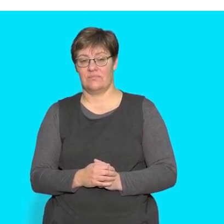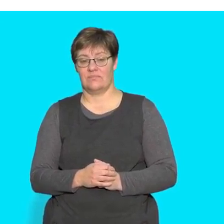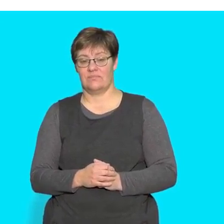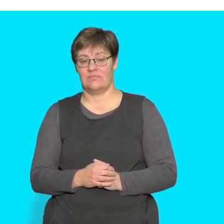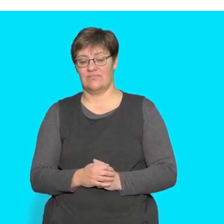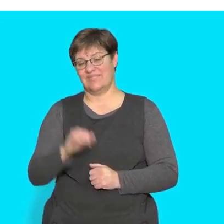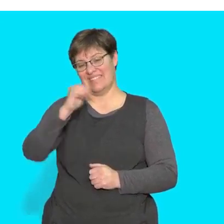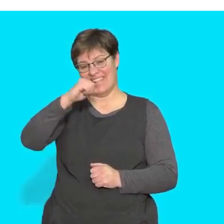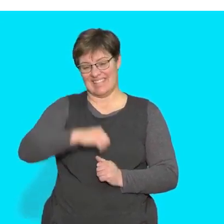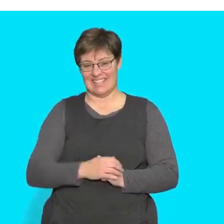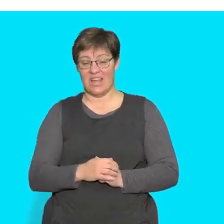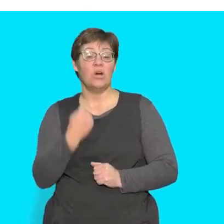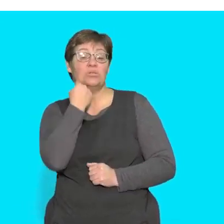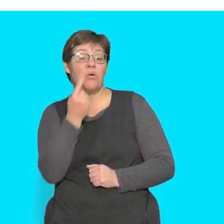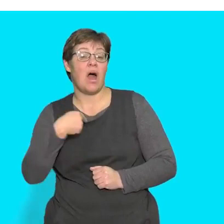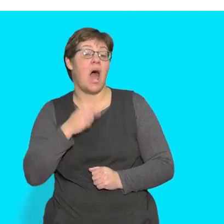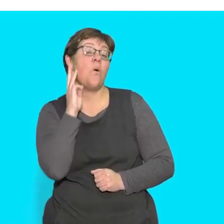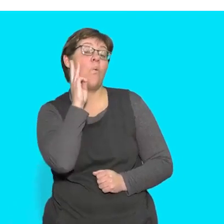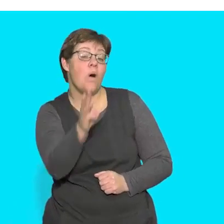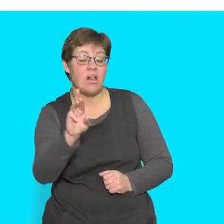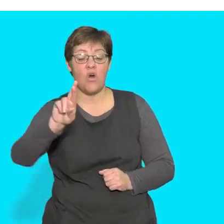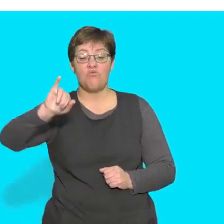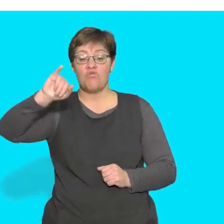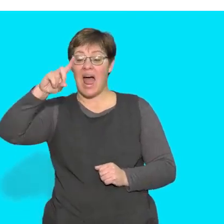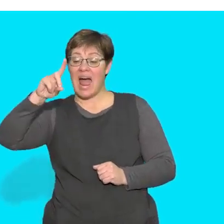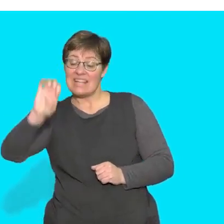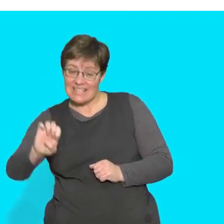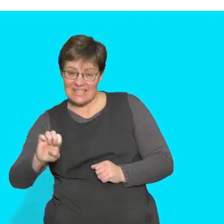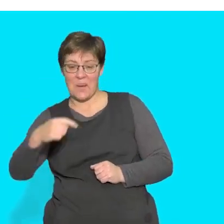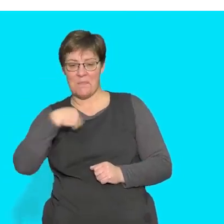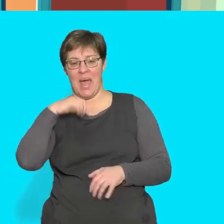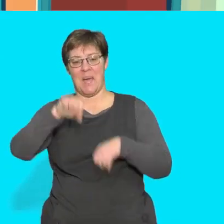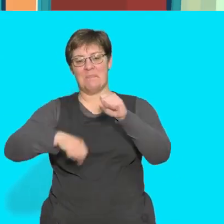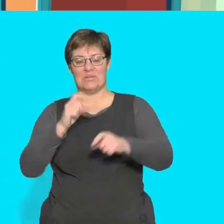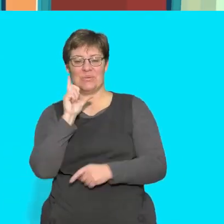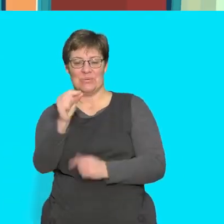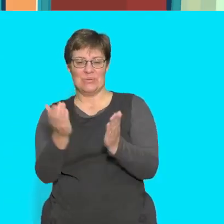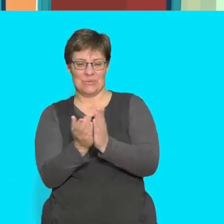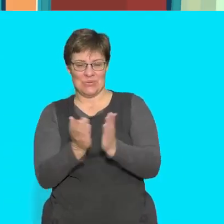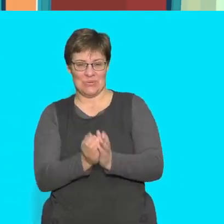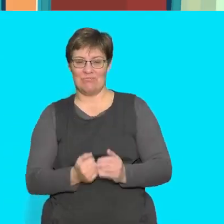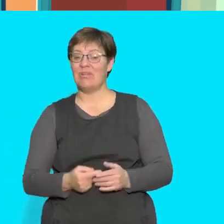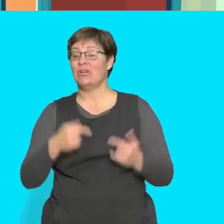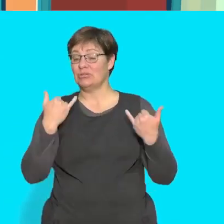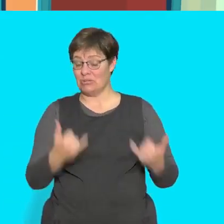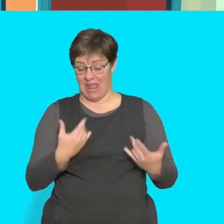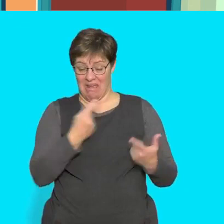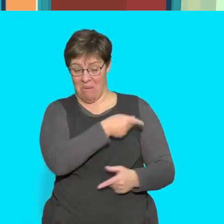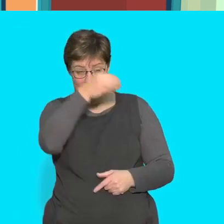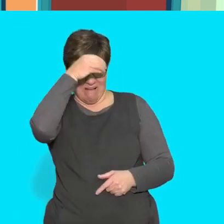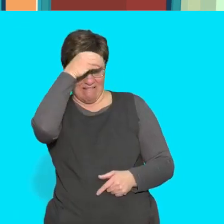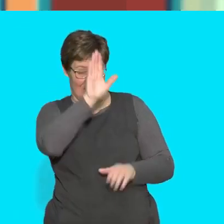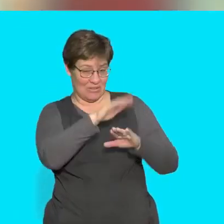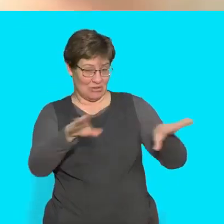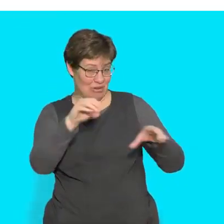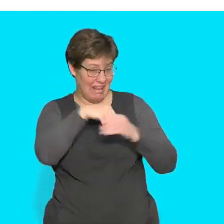yes tomorrow i will ride my bicycle to school today i have very clever children in this classroom